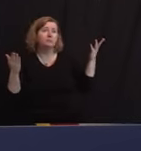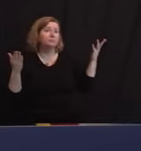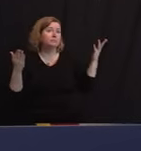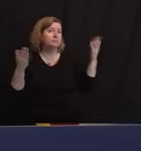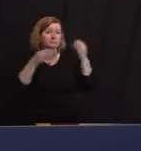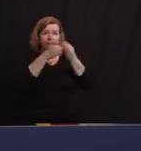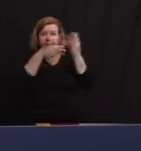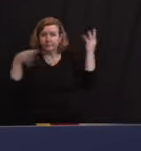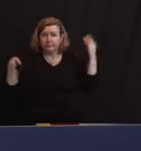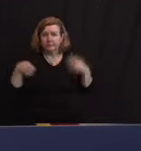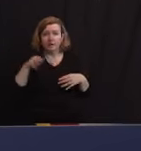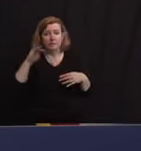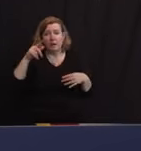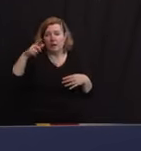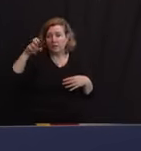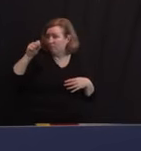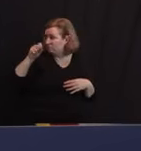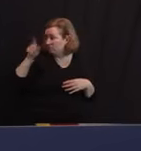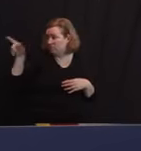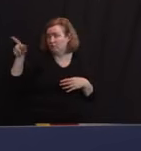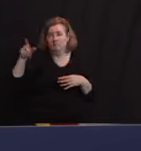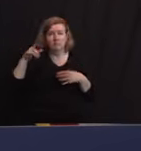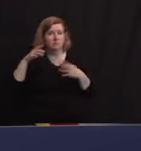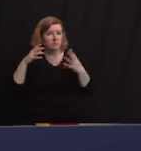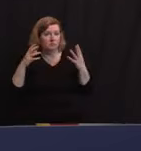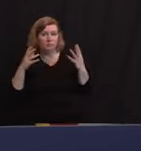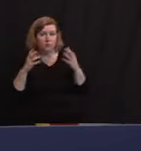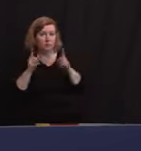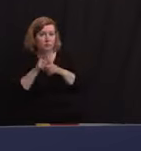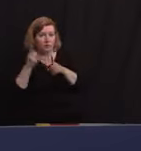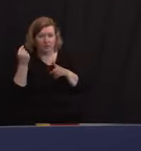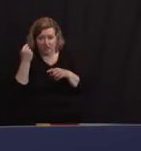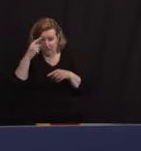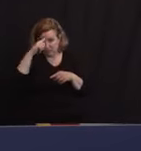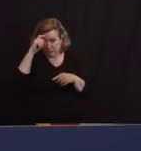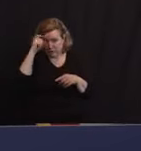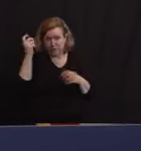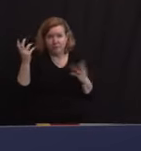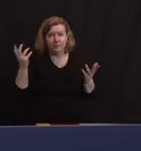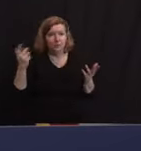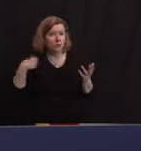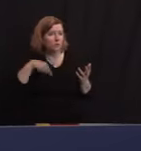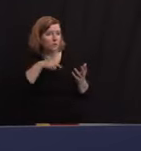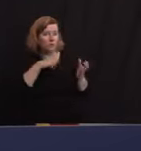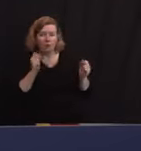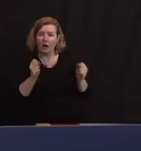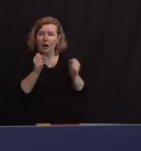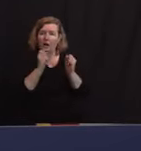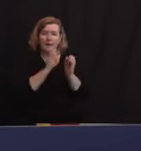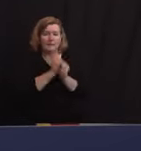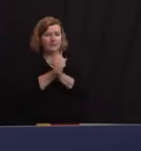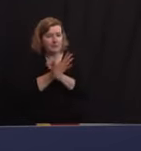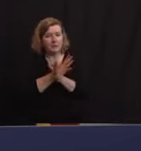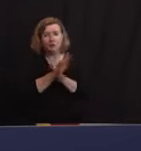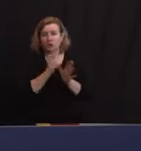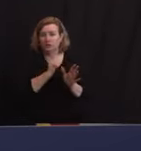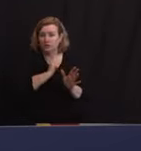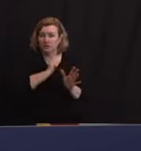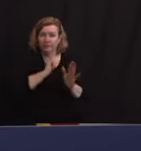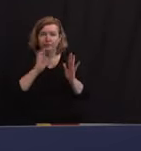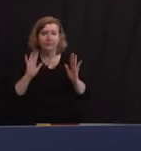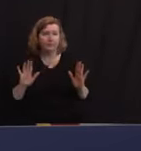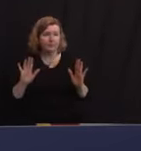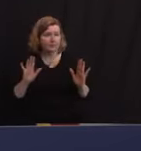shop. So, like last summer, we just want to be prepared. And we saw a lot of mass gatherings,